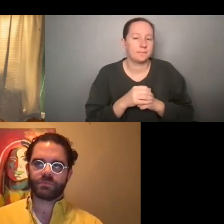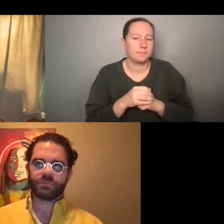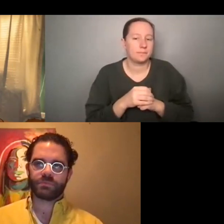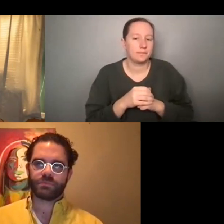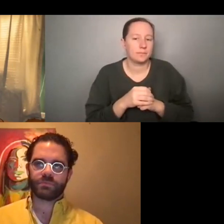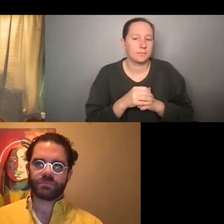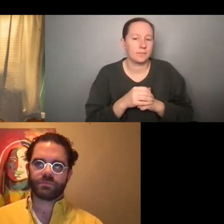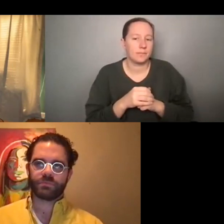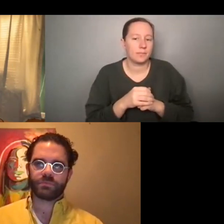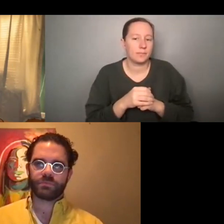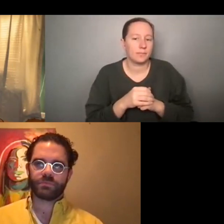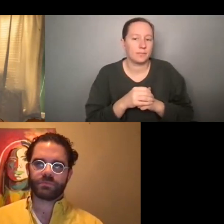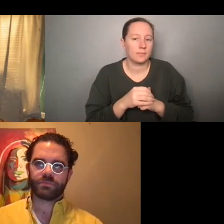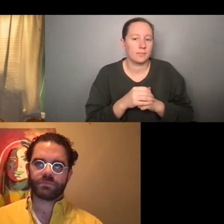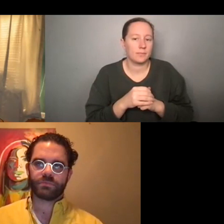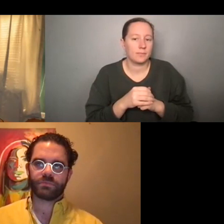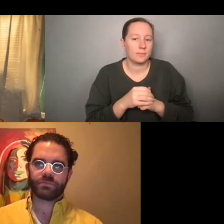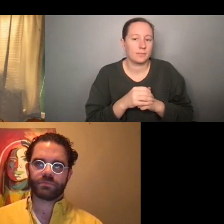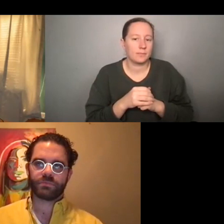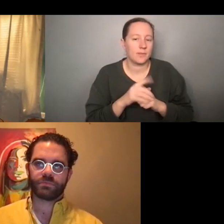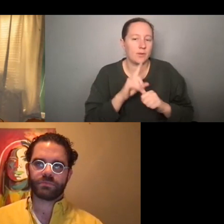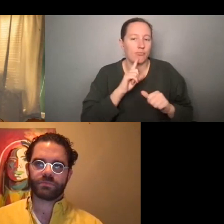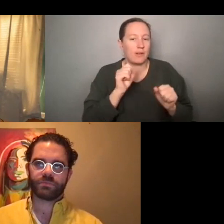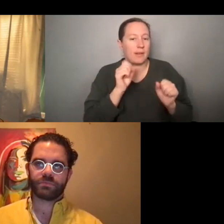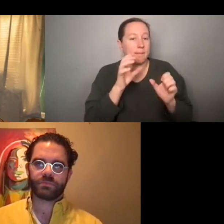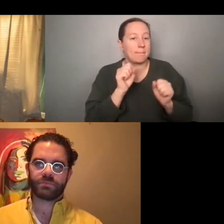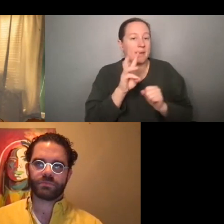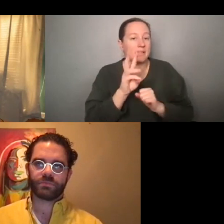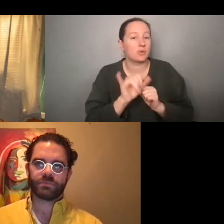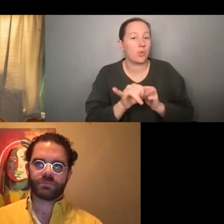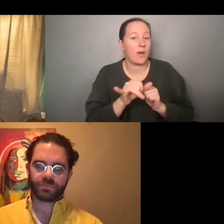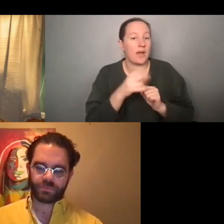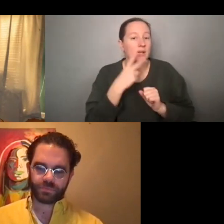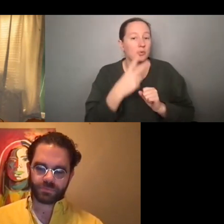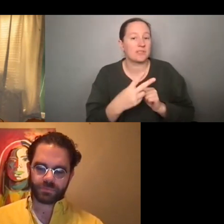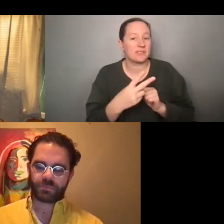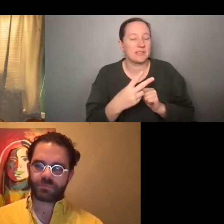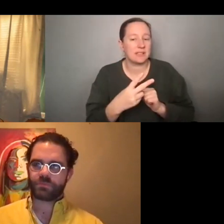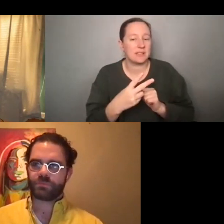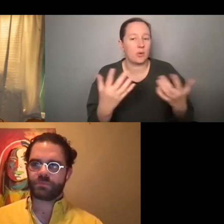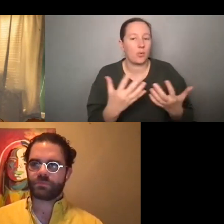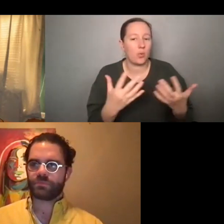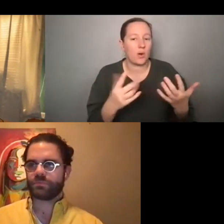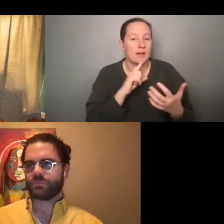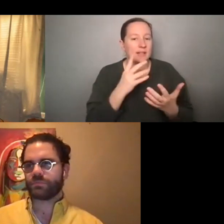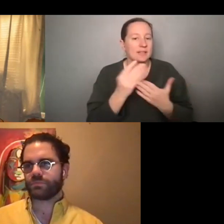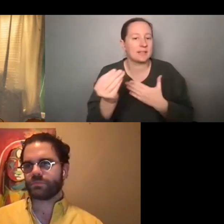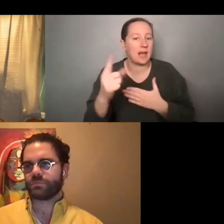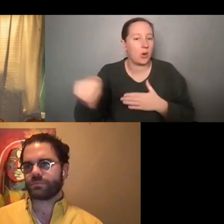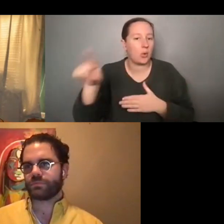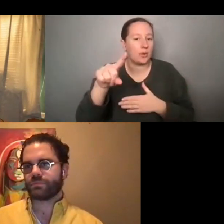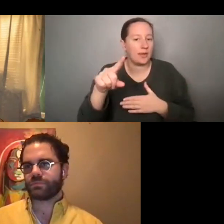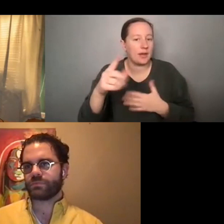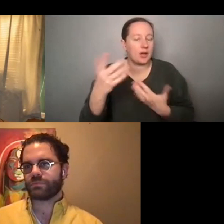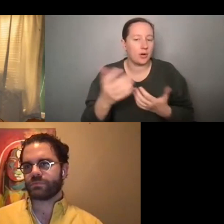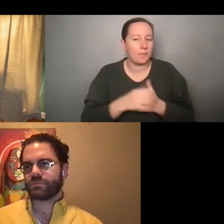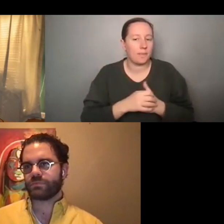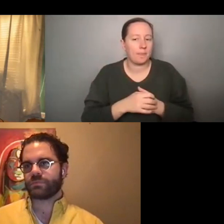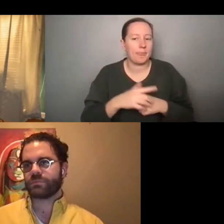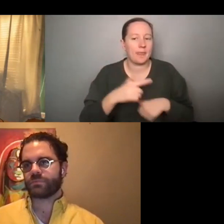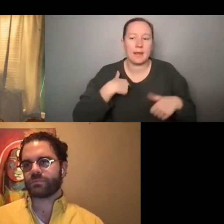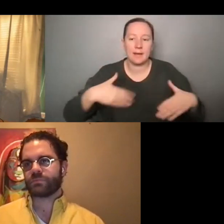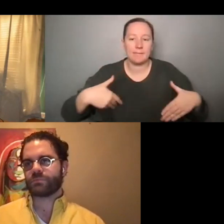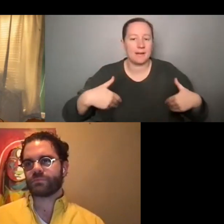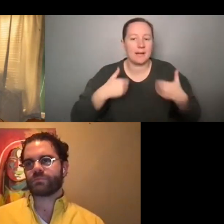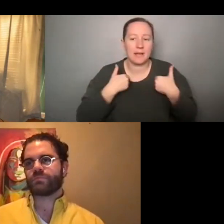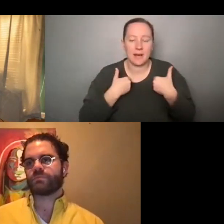it's like an incredible way to sort of see, um, is out there. And, and, and, um, so I haven't had